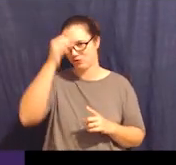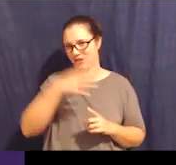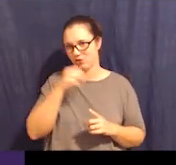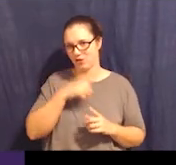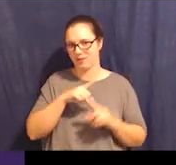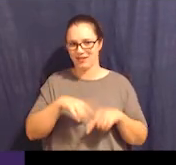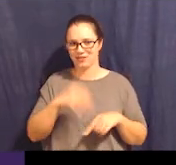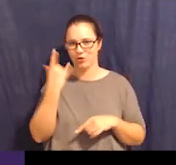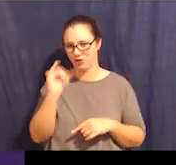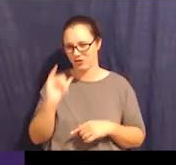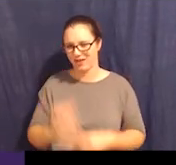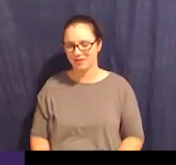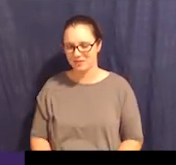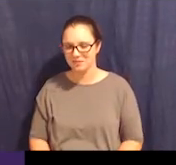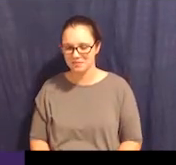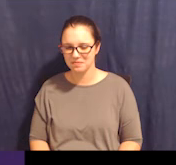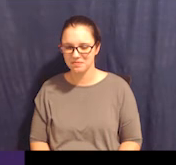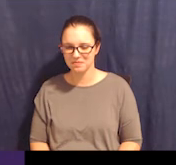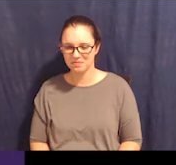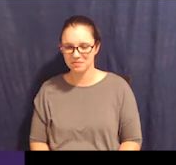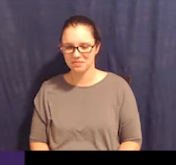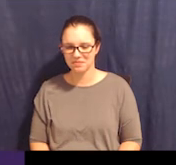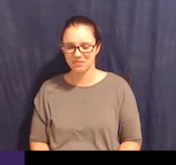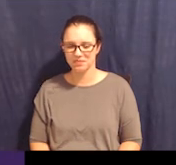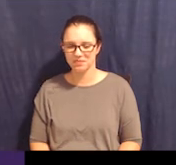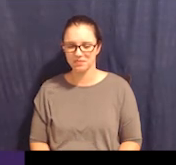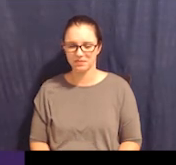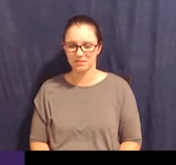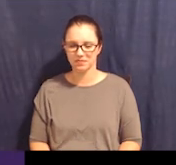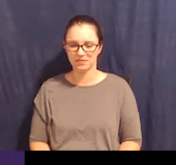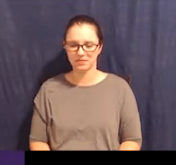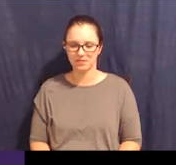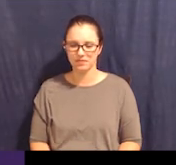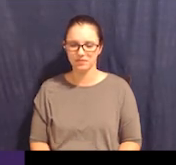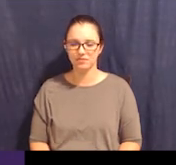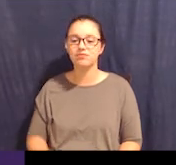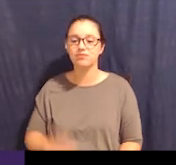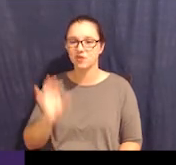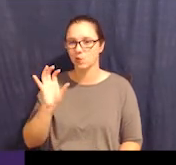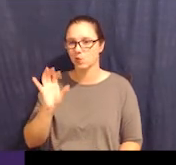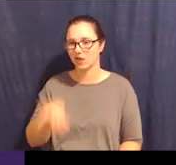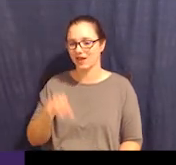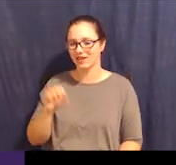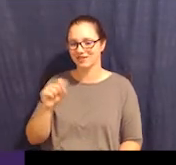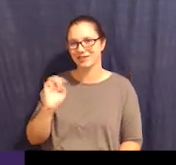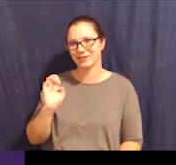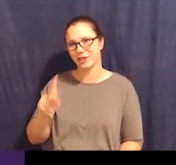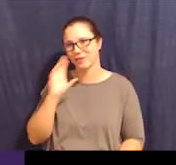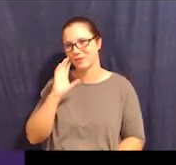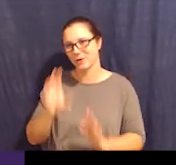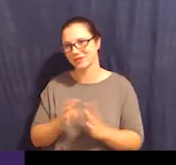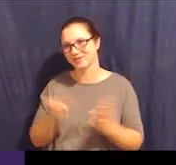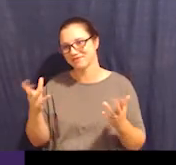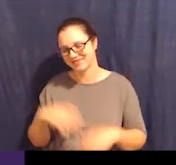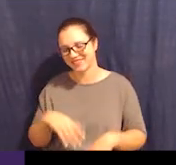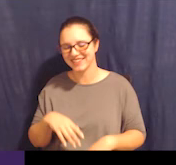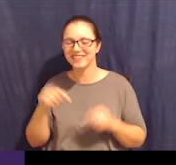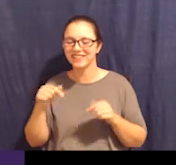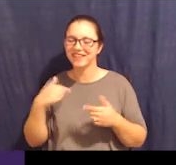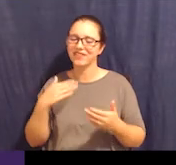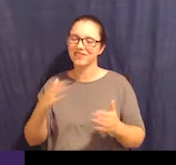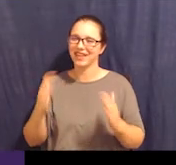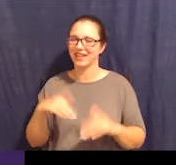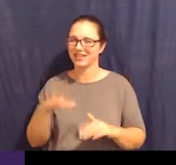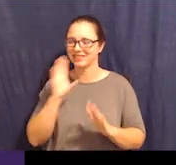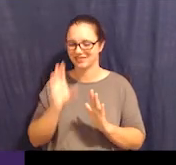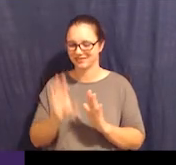So that is the nature of stock photos. So here we have the next slide. Using supported decision making with